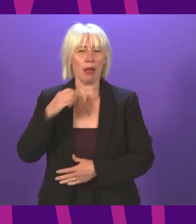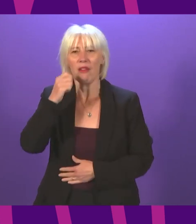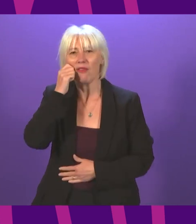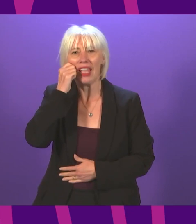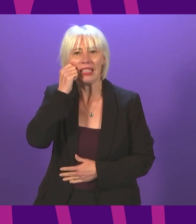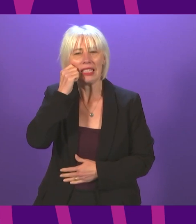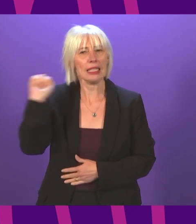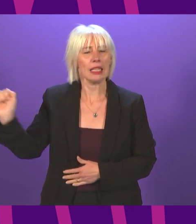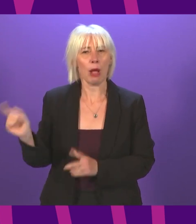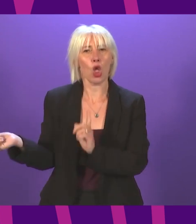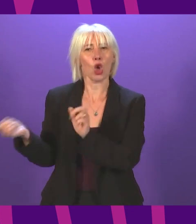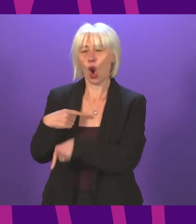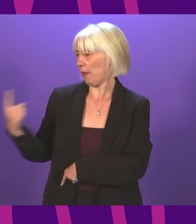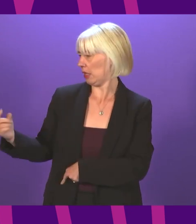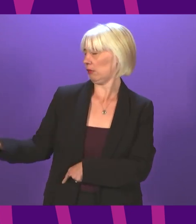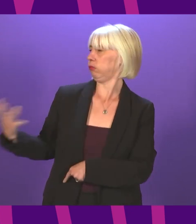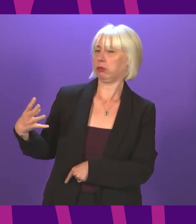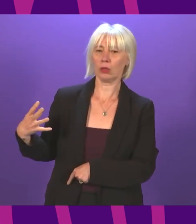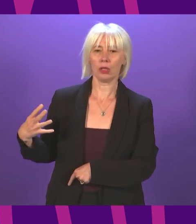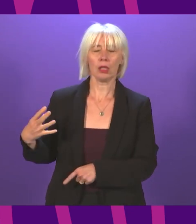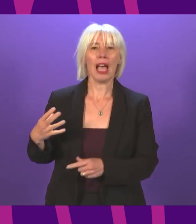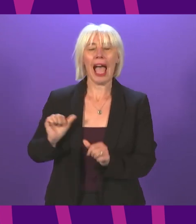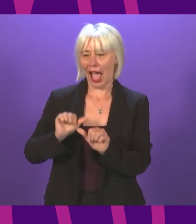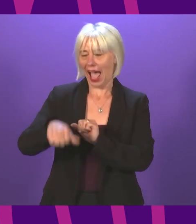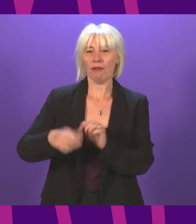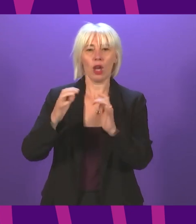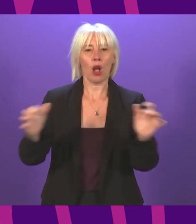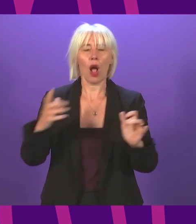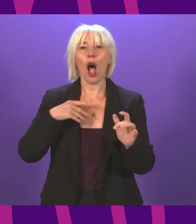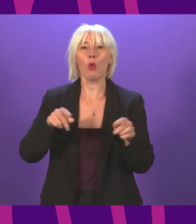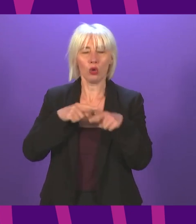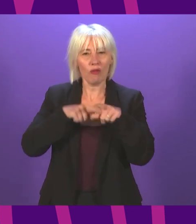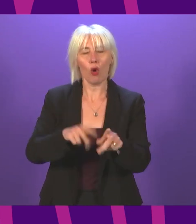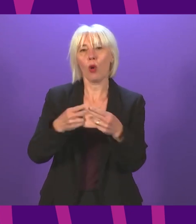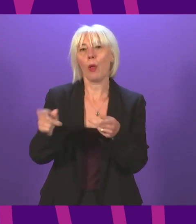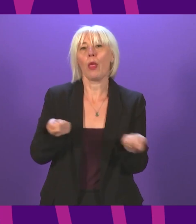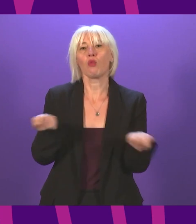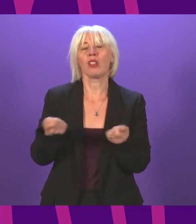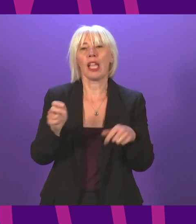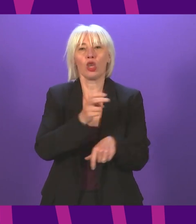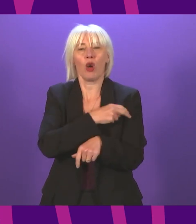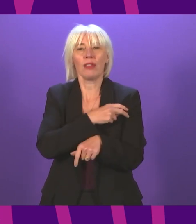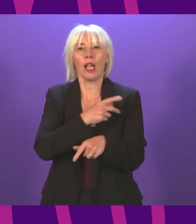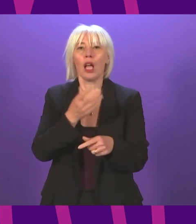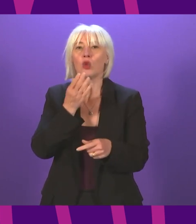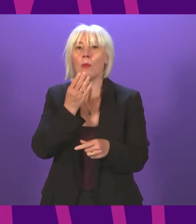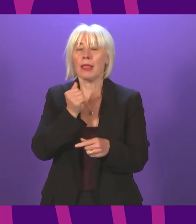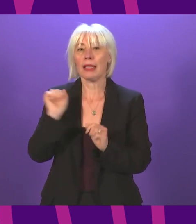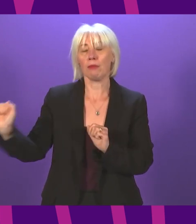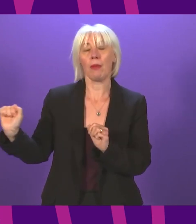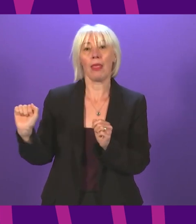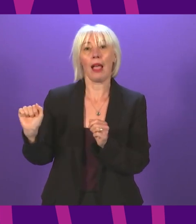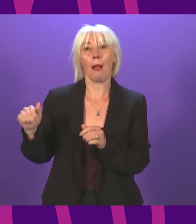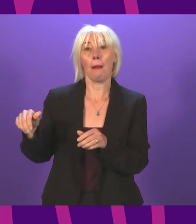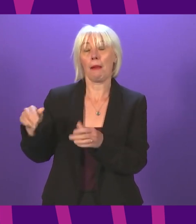by the comment that I do want, after this session, to take it up with you so that, with your permission, the member may be asked to